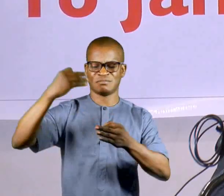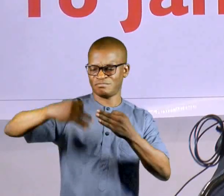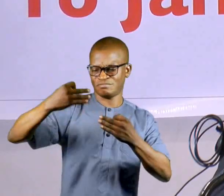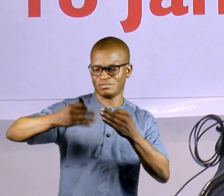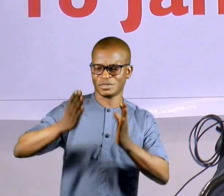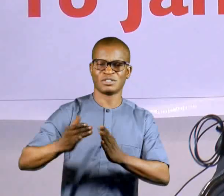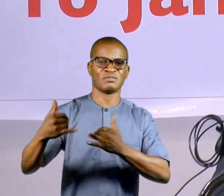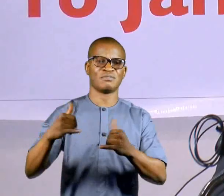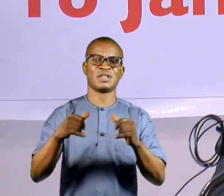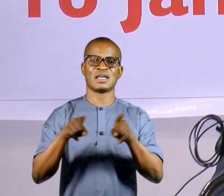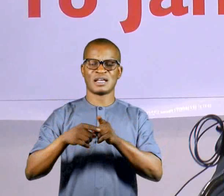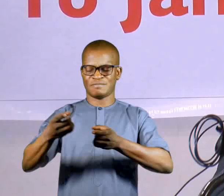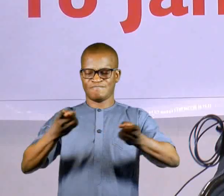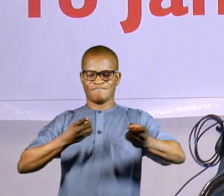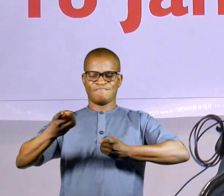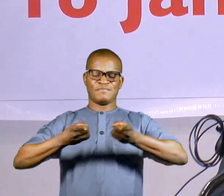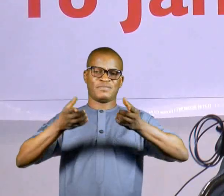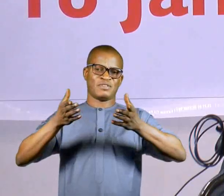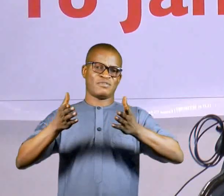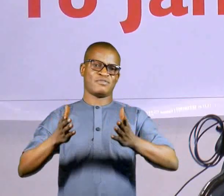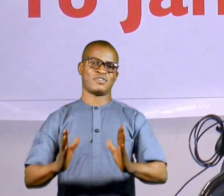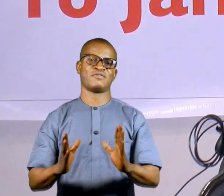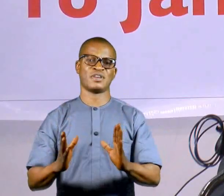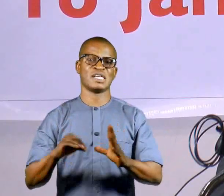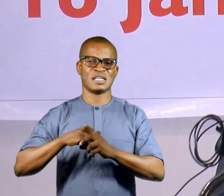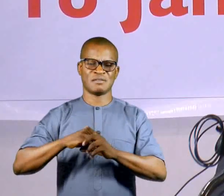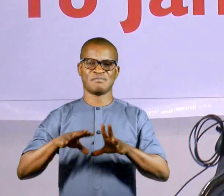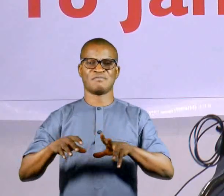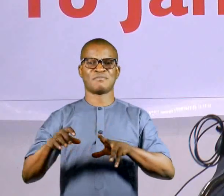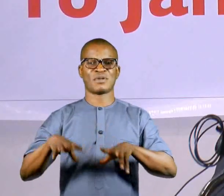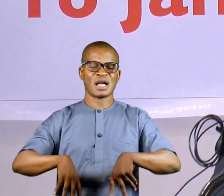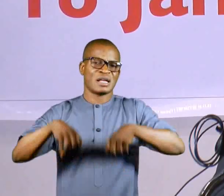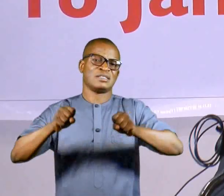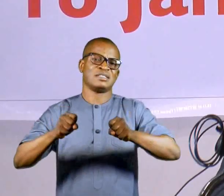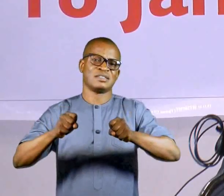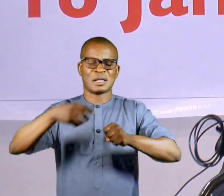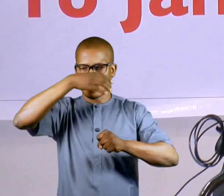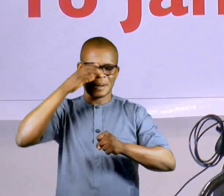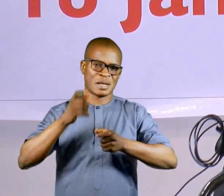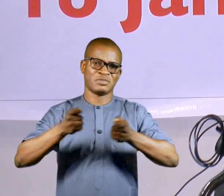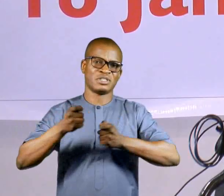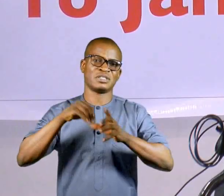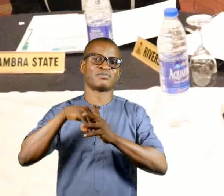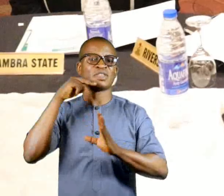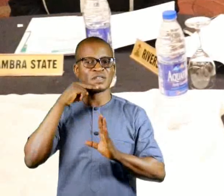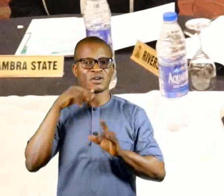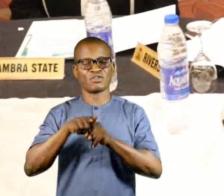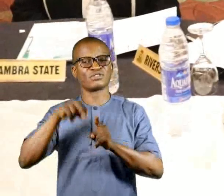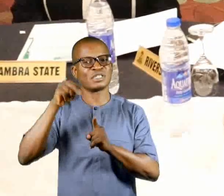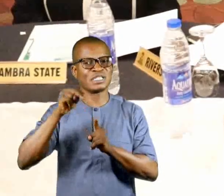as driver of machinery of criminal justice administration in Nigeria as well as the need